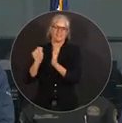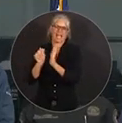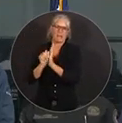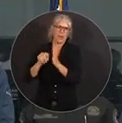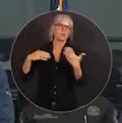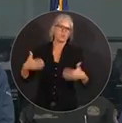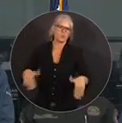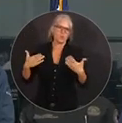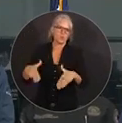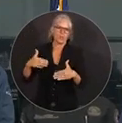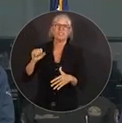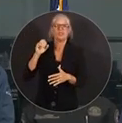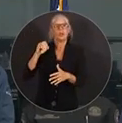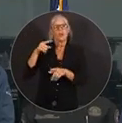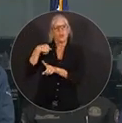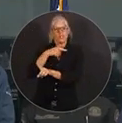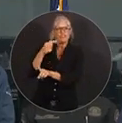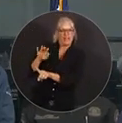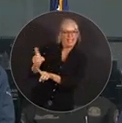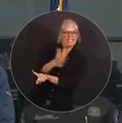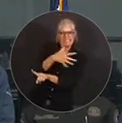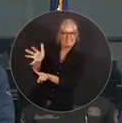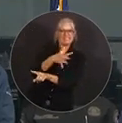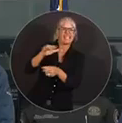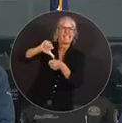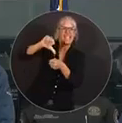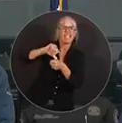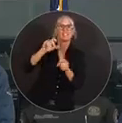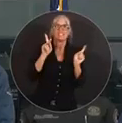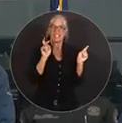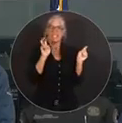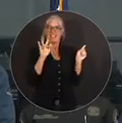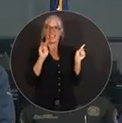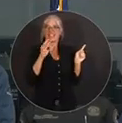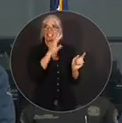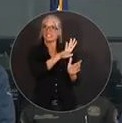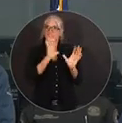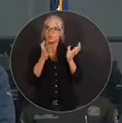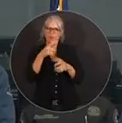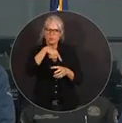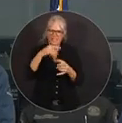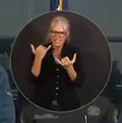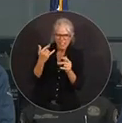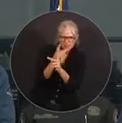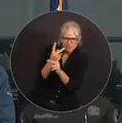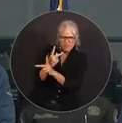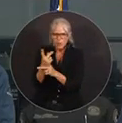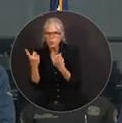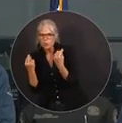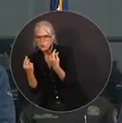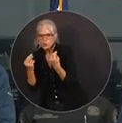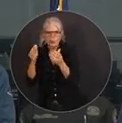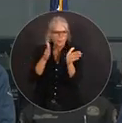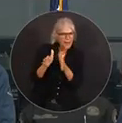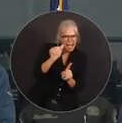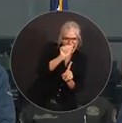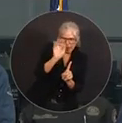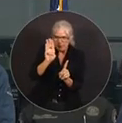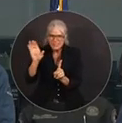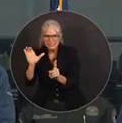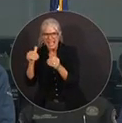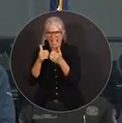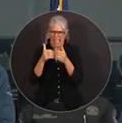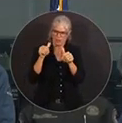And Kevin and his team are actively working to get around that so that we have the ability to continue bringing fuel into the state